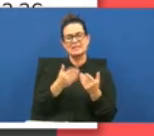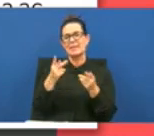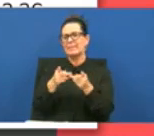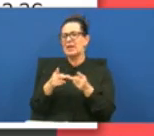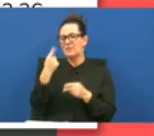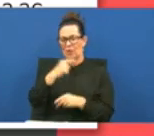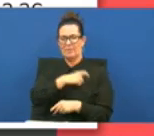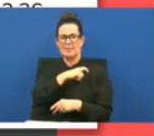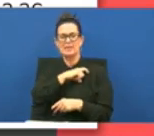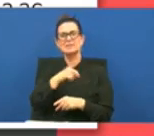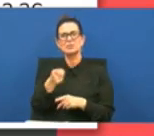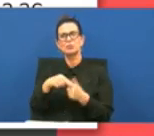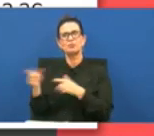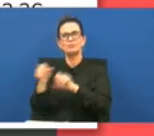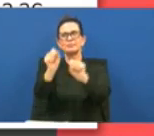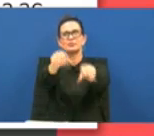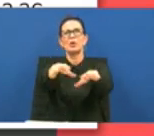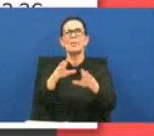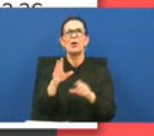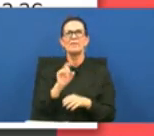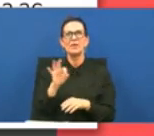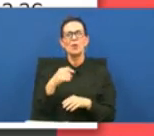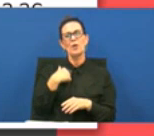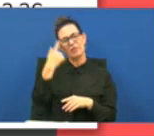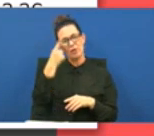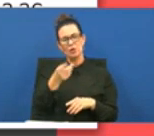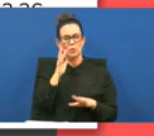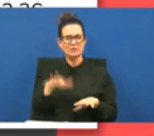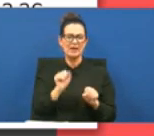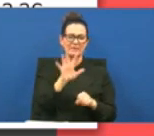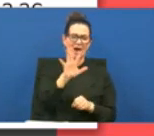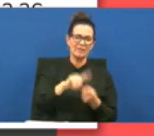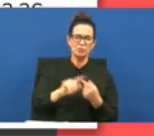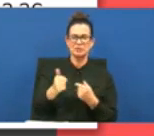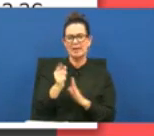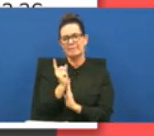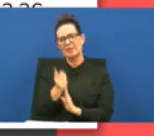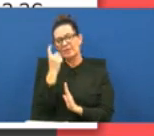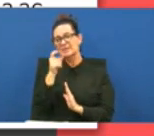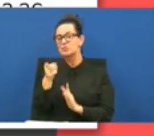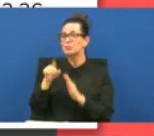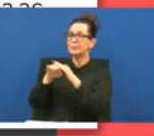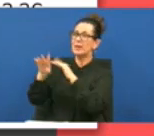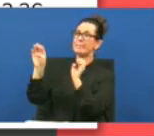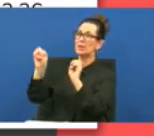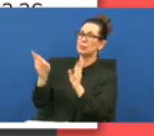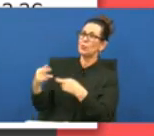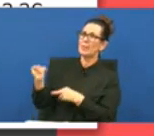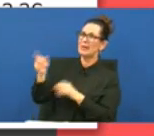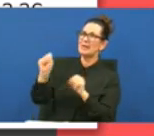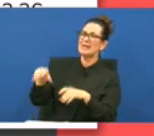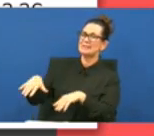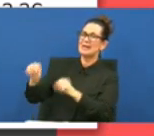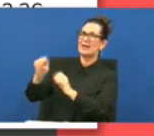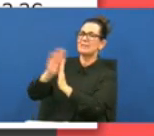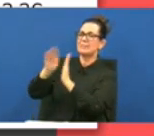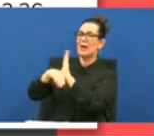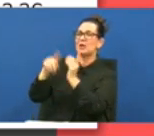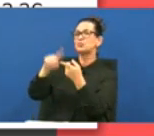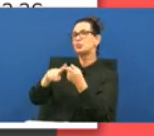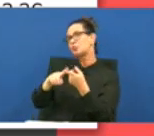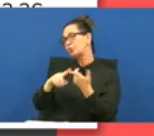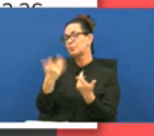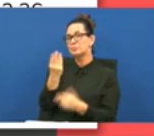someone off we thought it was going to take anywhere between five to ten minutes because if you go to the emergency room it can take 30 minutes to several hours